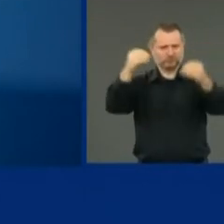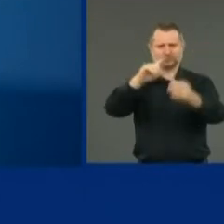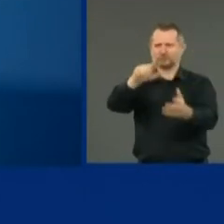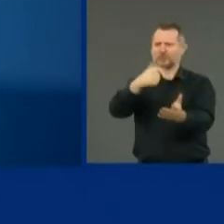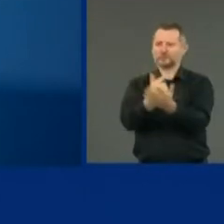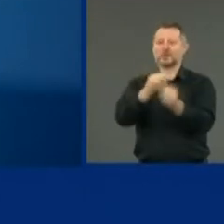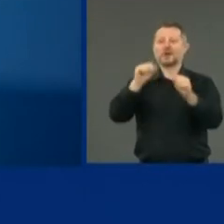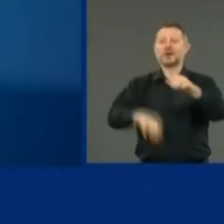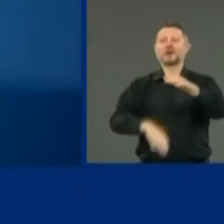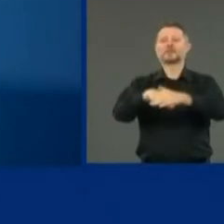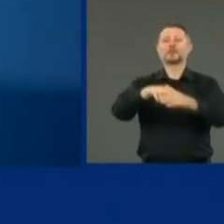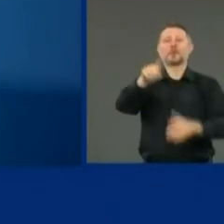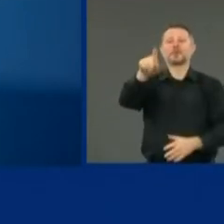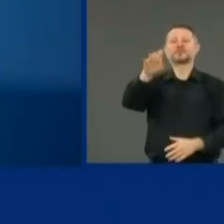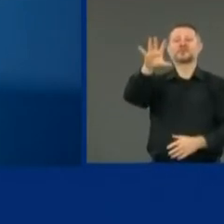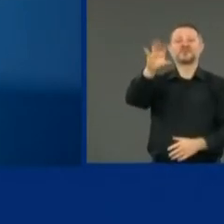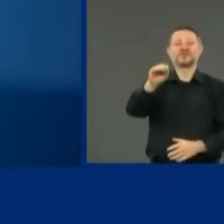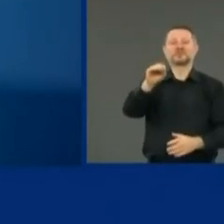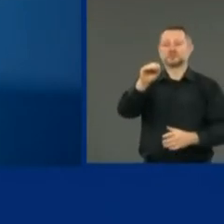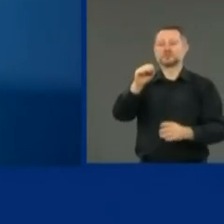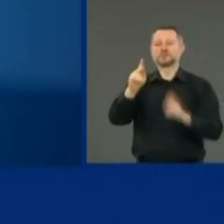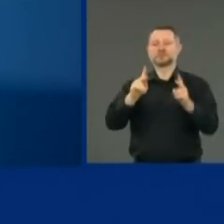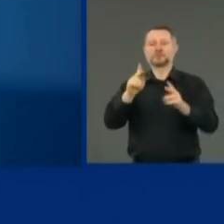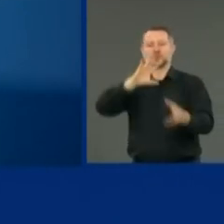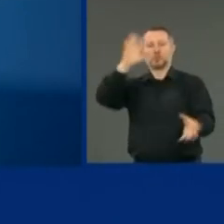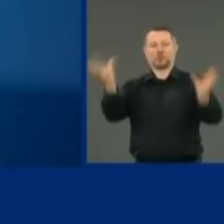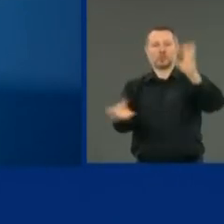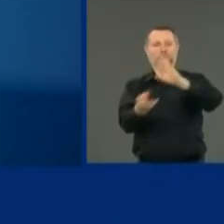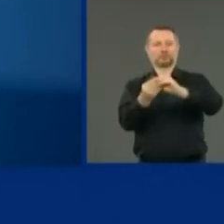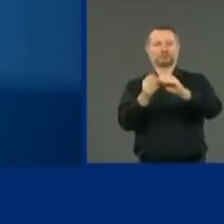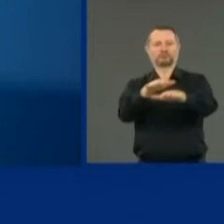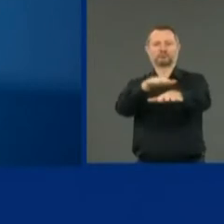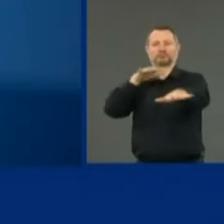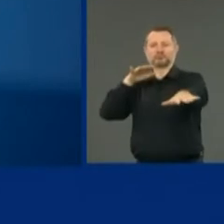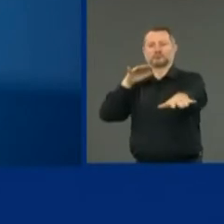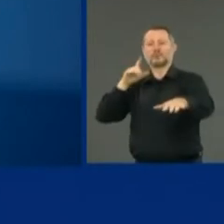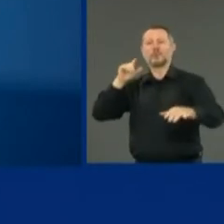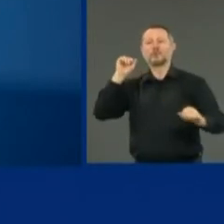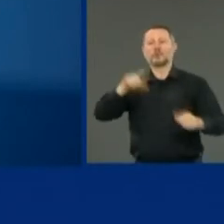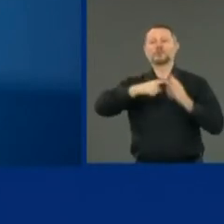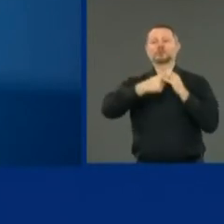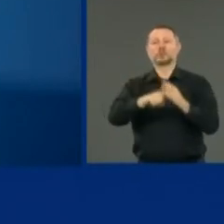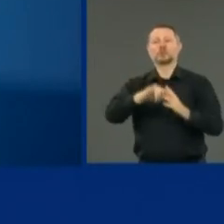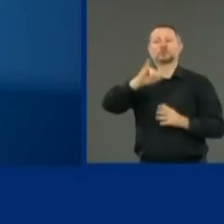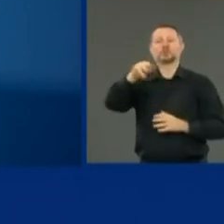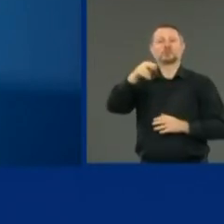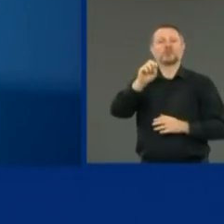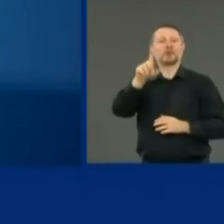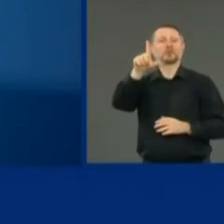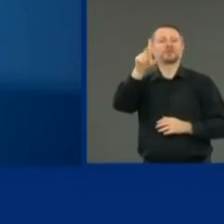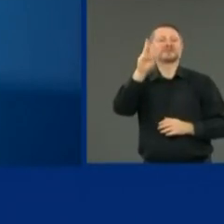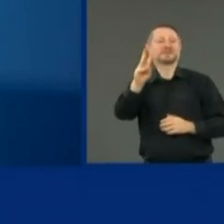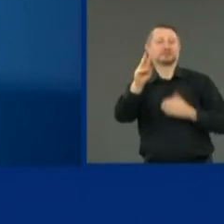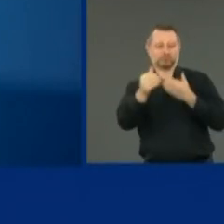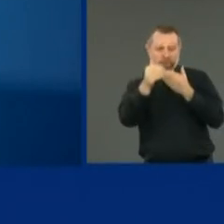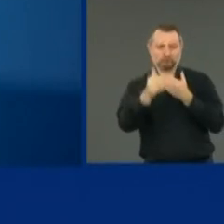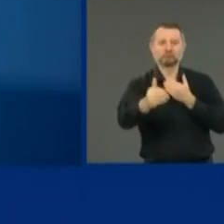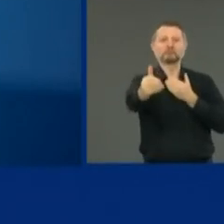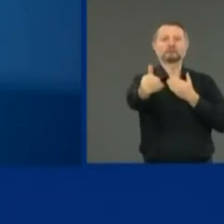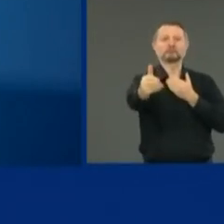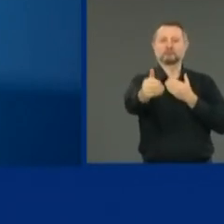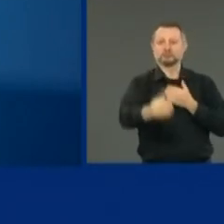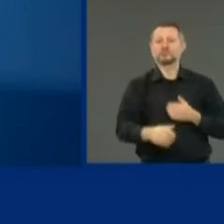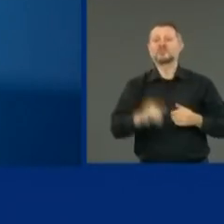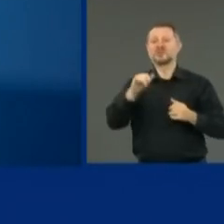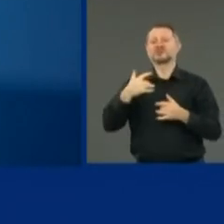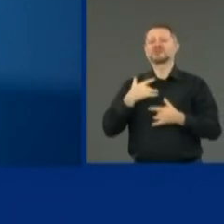to 150 people total beginning June 26th. That's when the schools